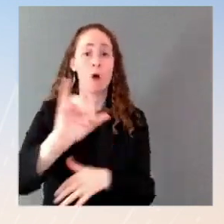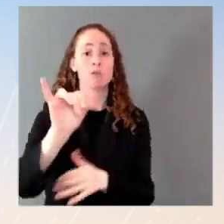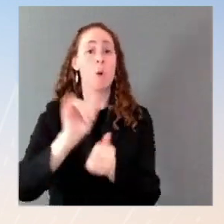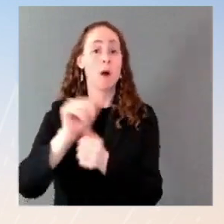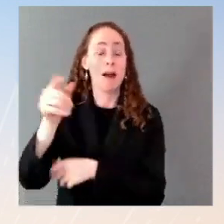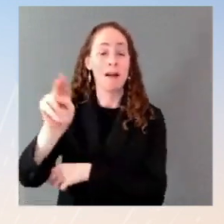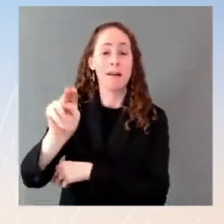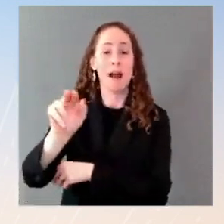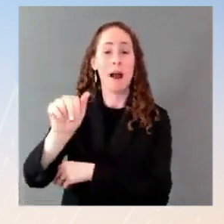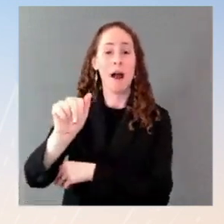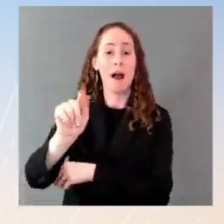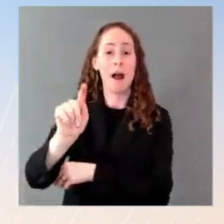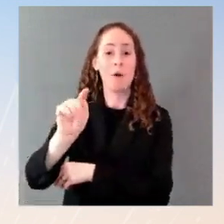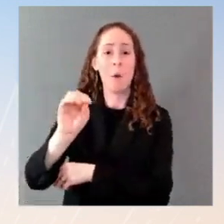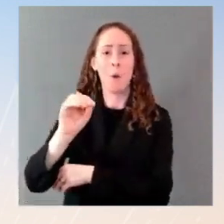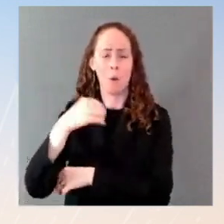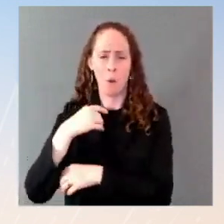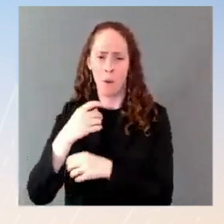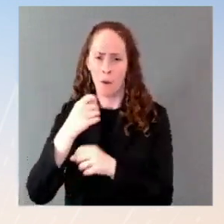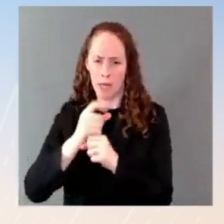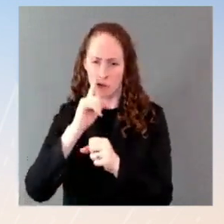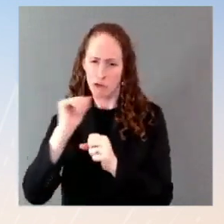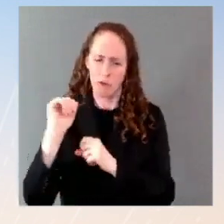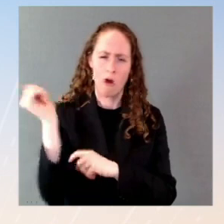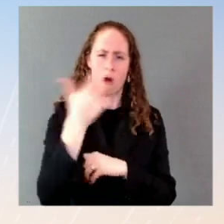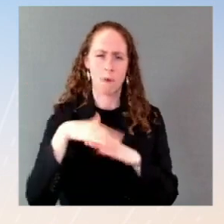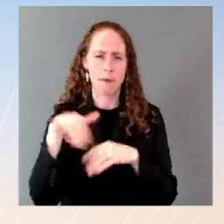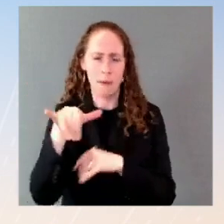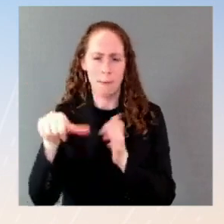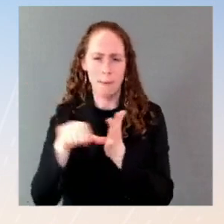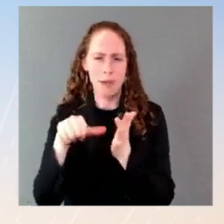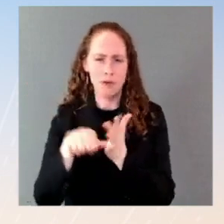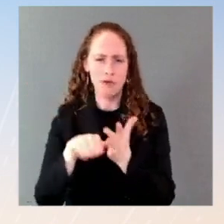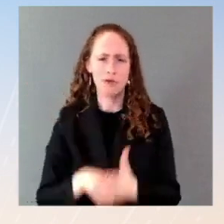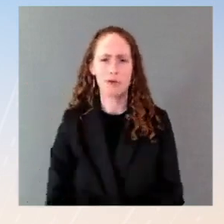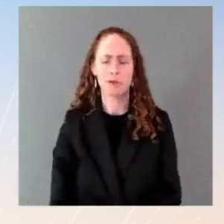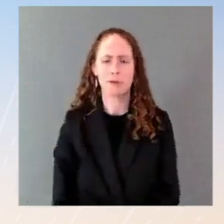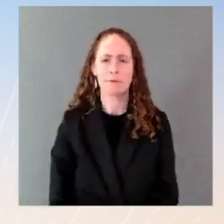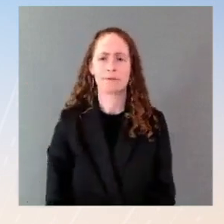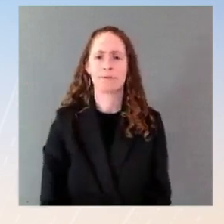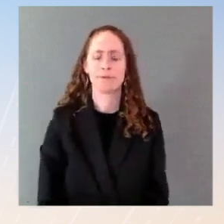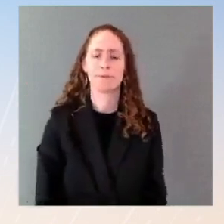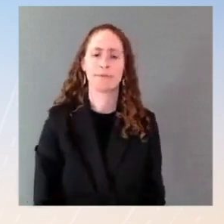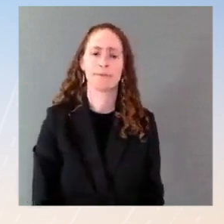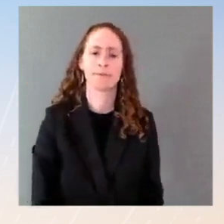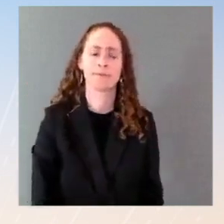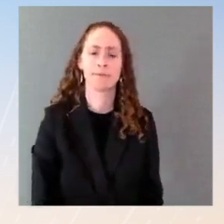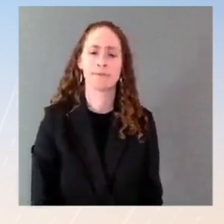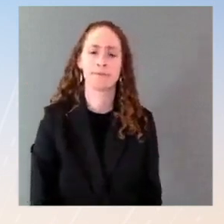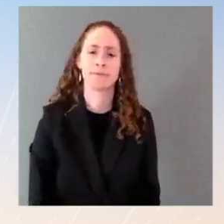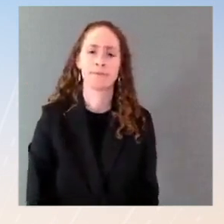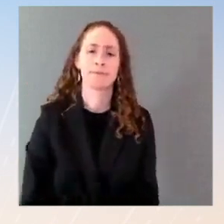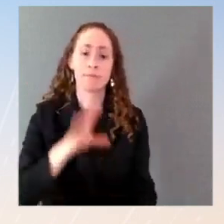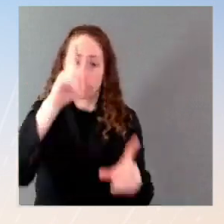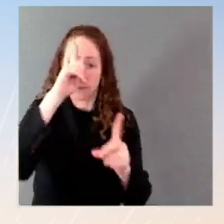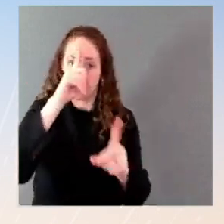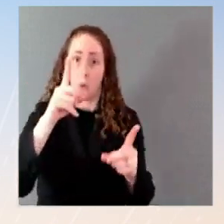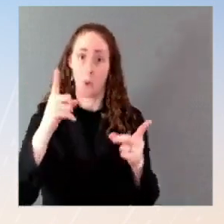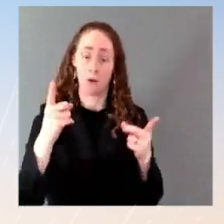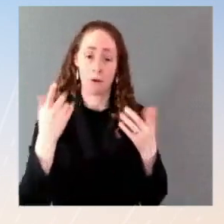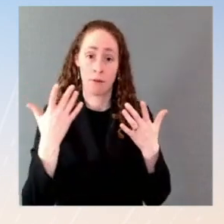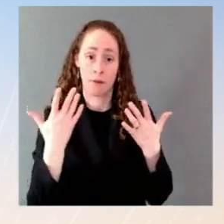and the Congress can work together on a bipartisan basis to stand up for American interests and values and stand behind our friends and partners.